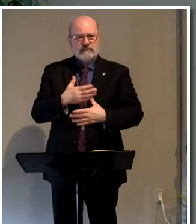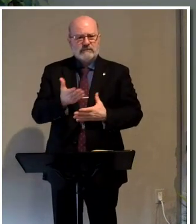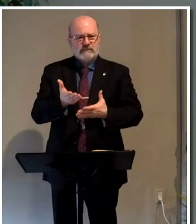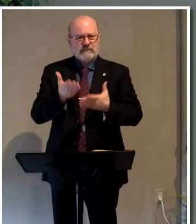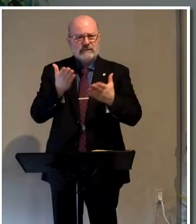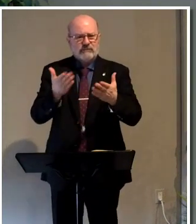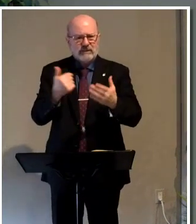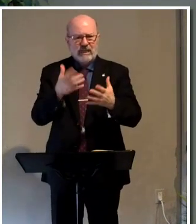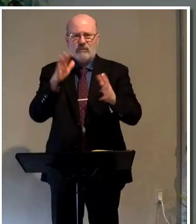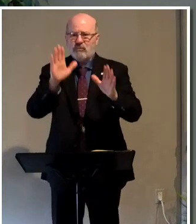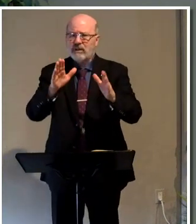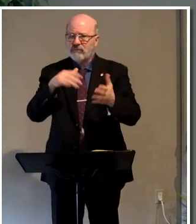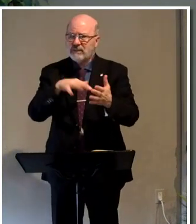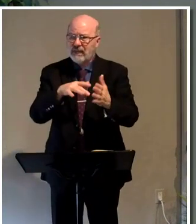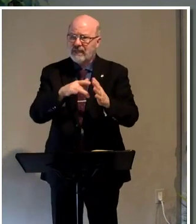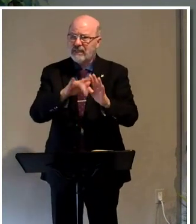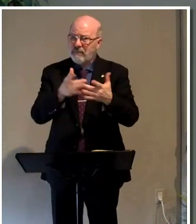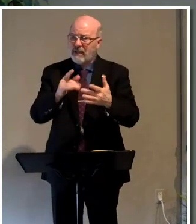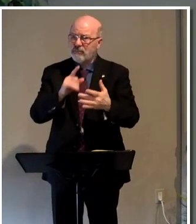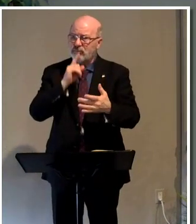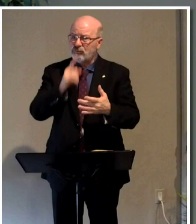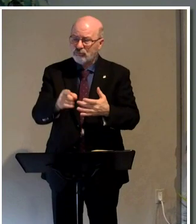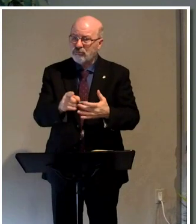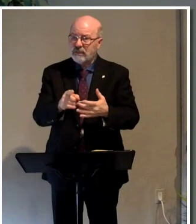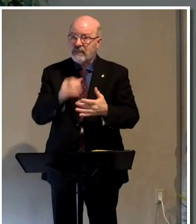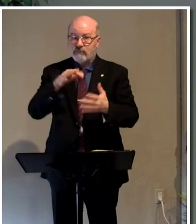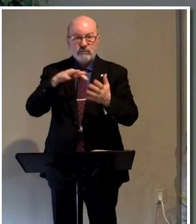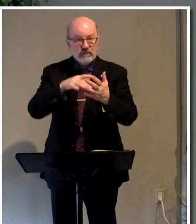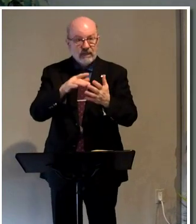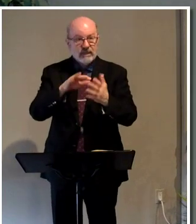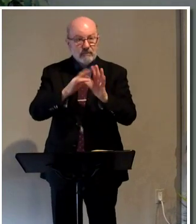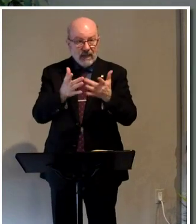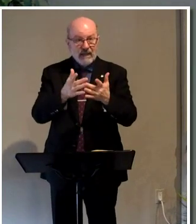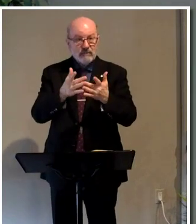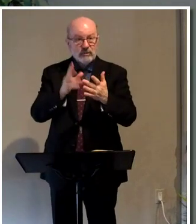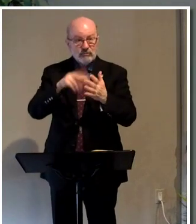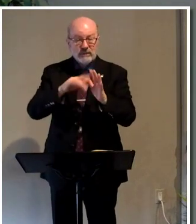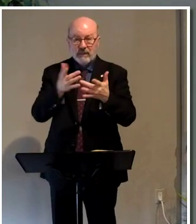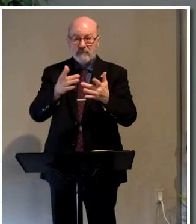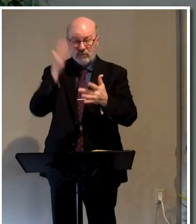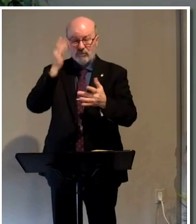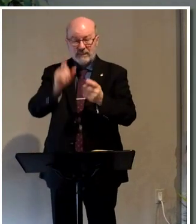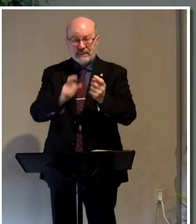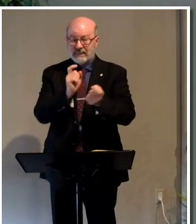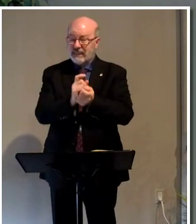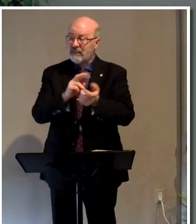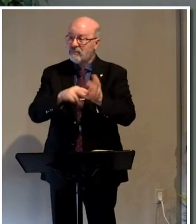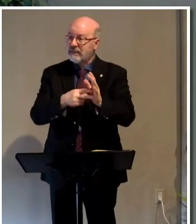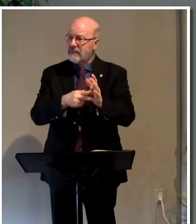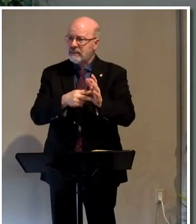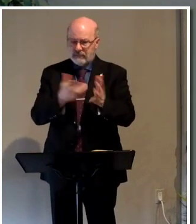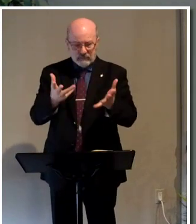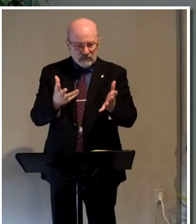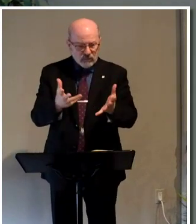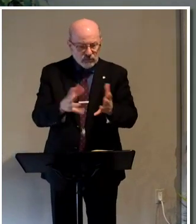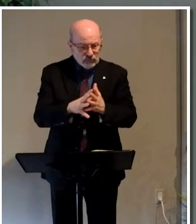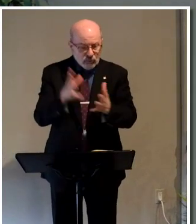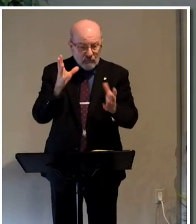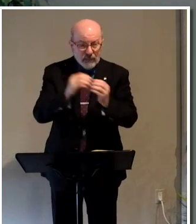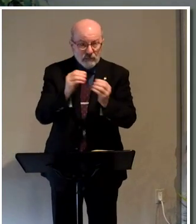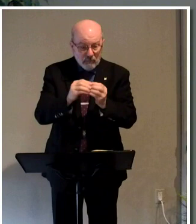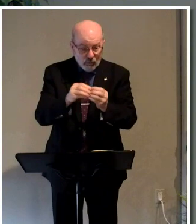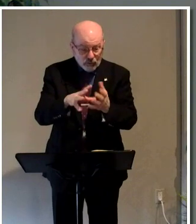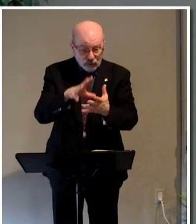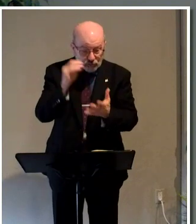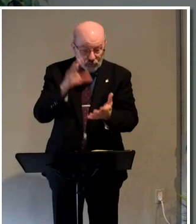wonderful studying this book truly is. And if you study it on a regular basis, I think you know exactly what he means. It just seems that there's more there